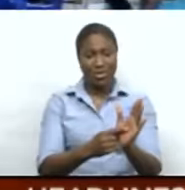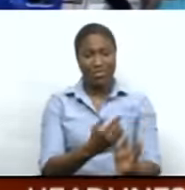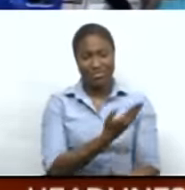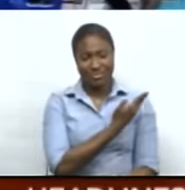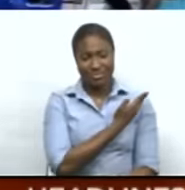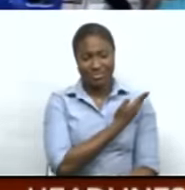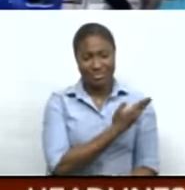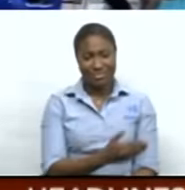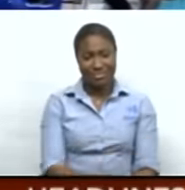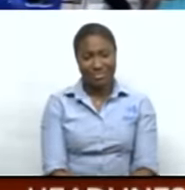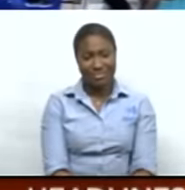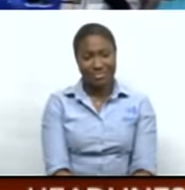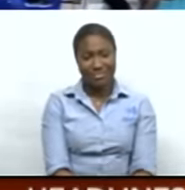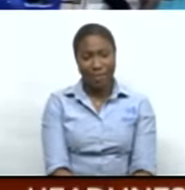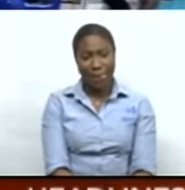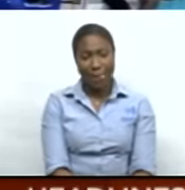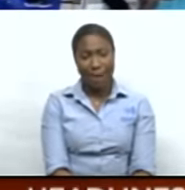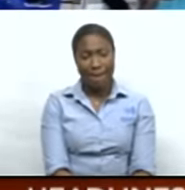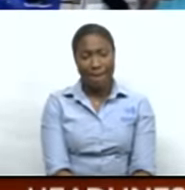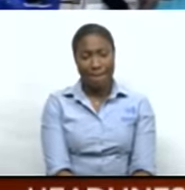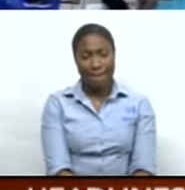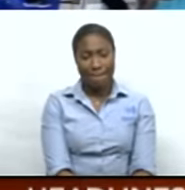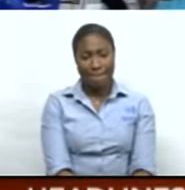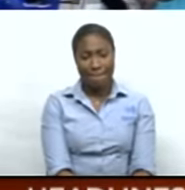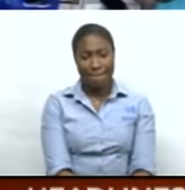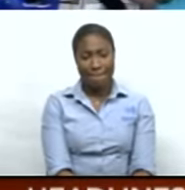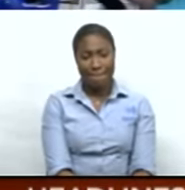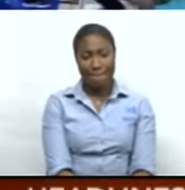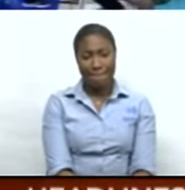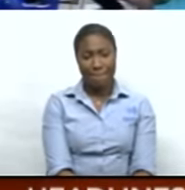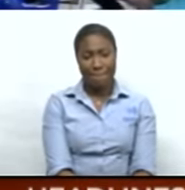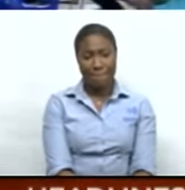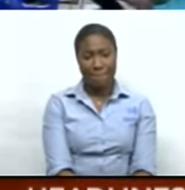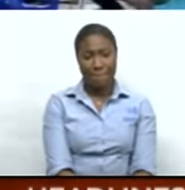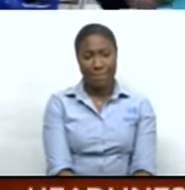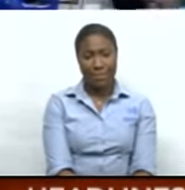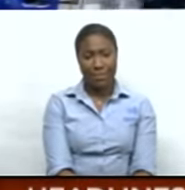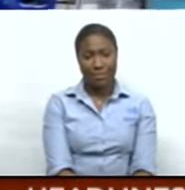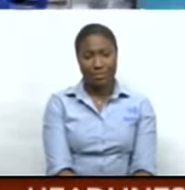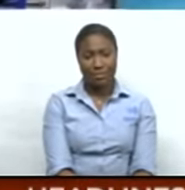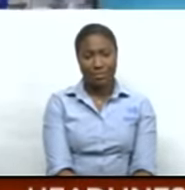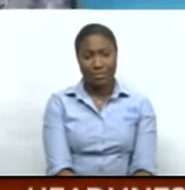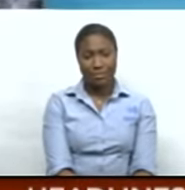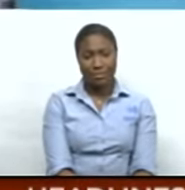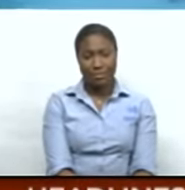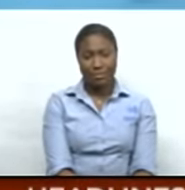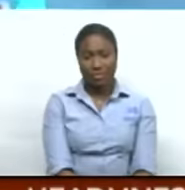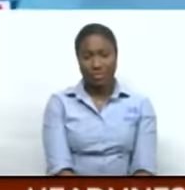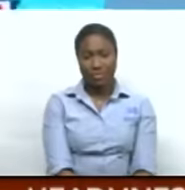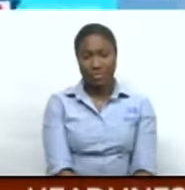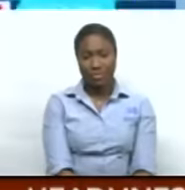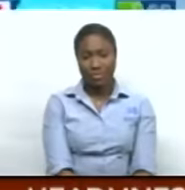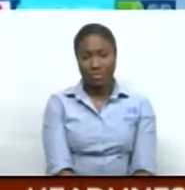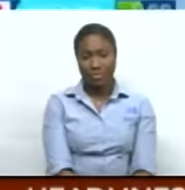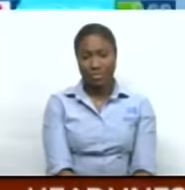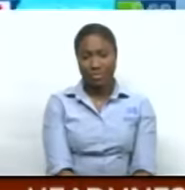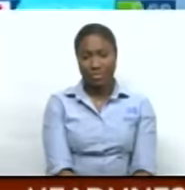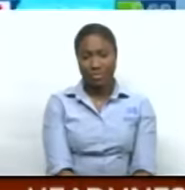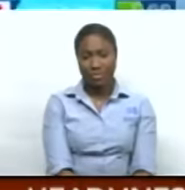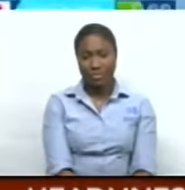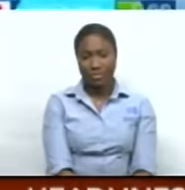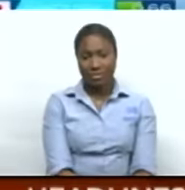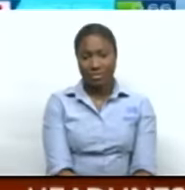Here's Dylan Carter going to get the better of the American. The event where it really does matter. Your reaction time the most